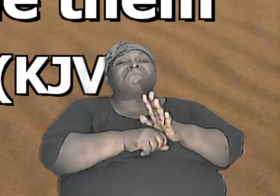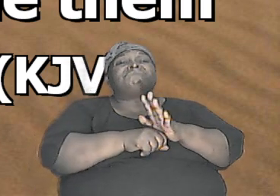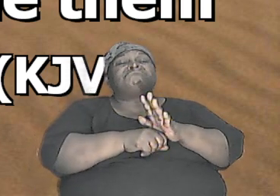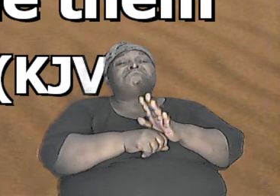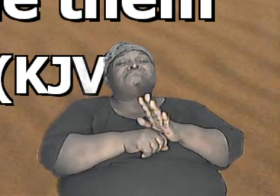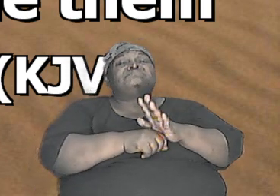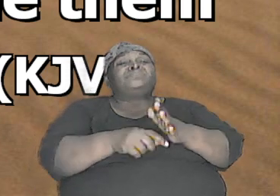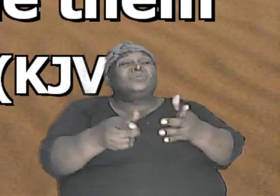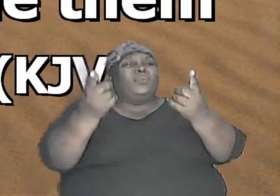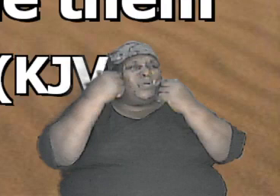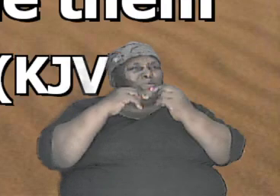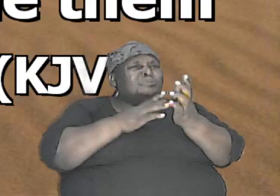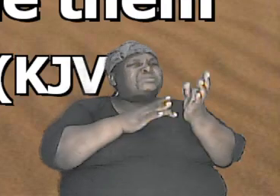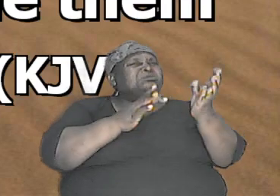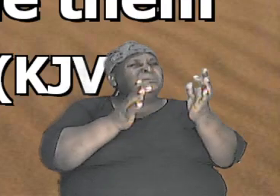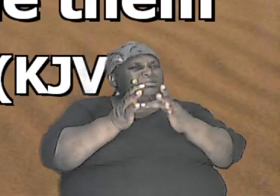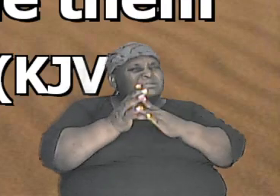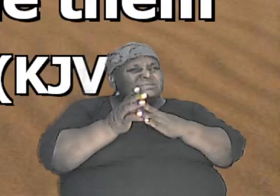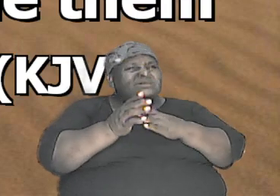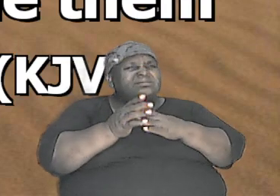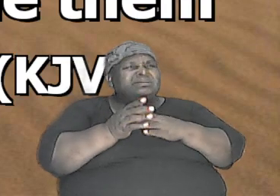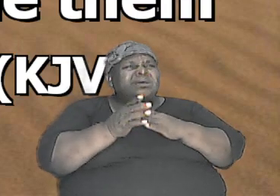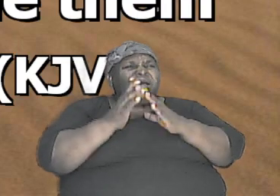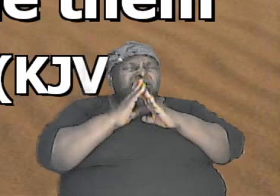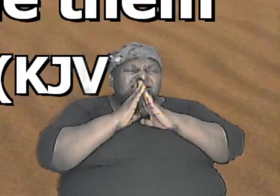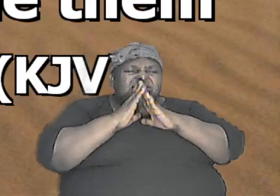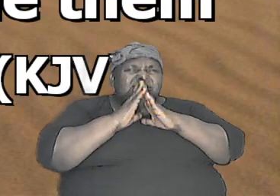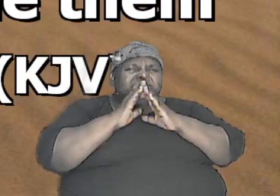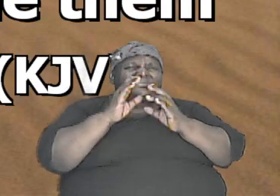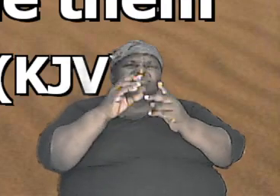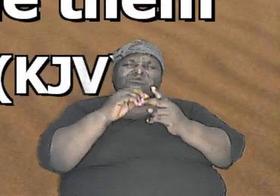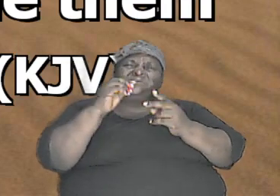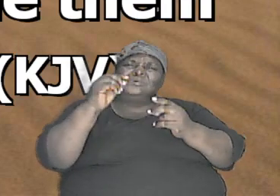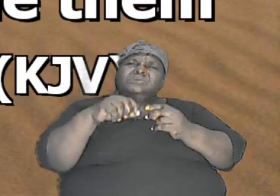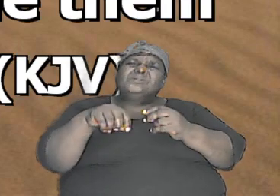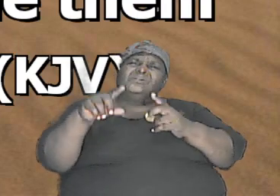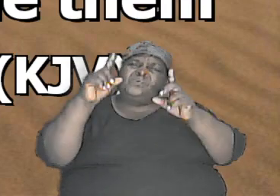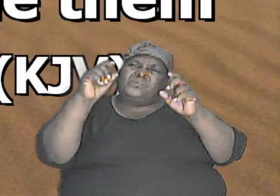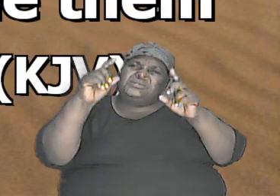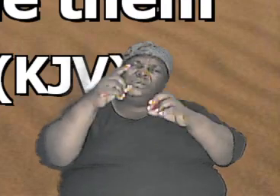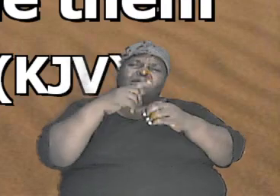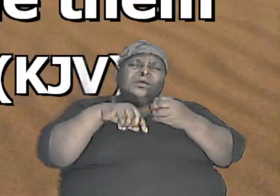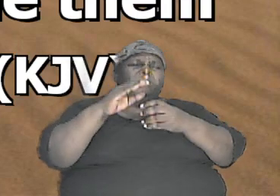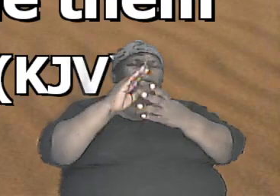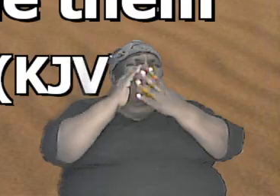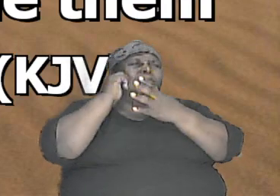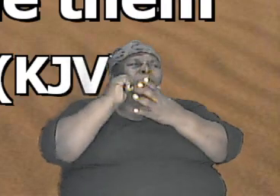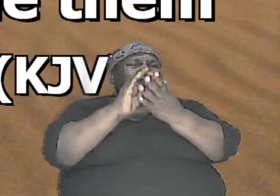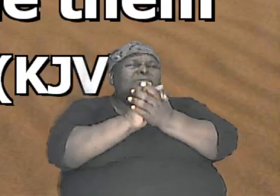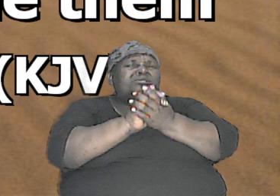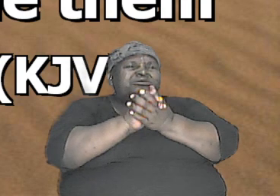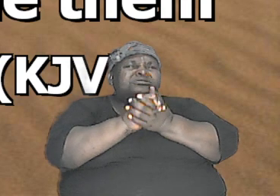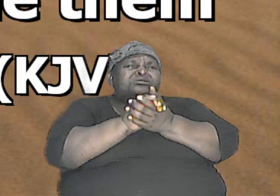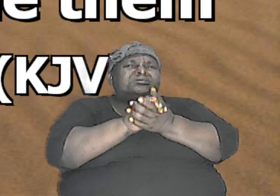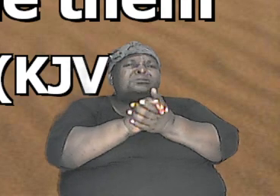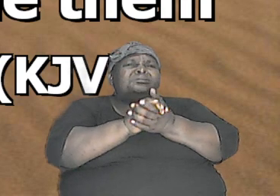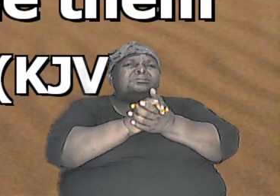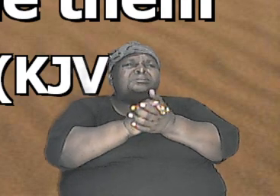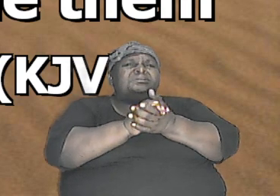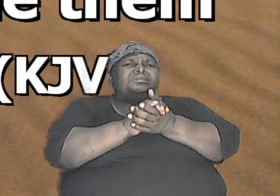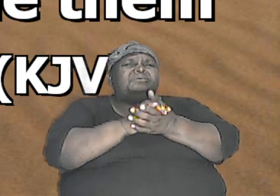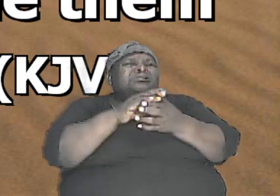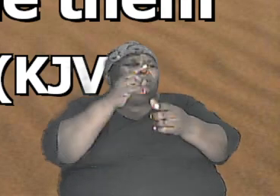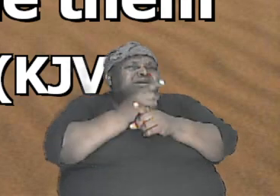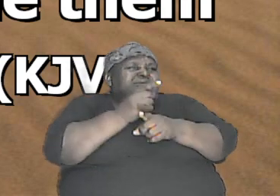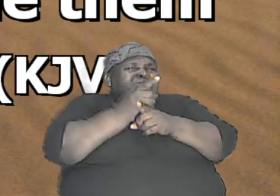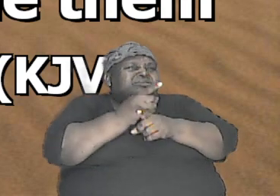Jesus to ask him a particular question about marriage but in answering them he divulged